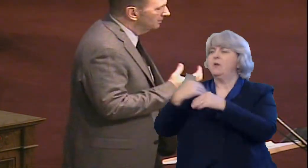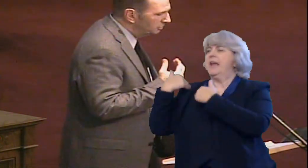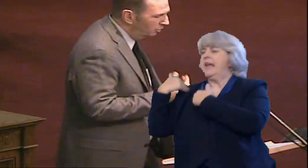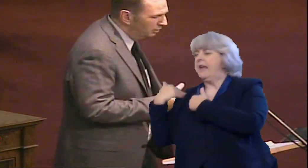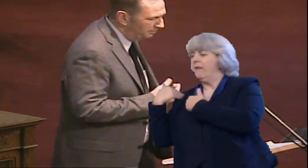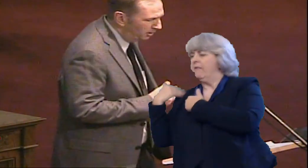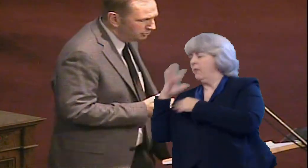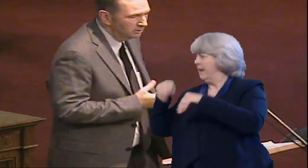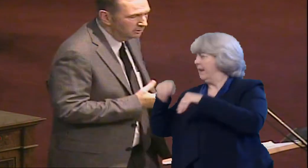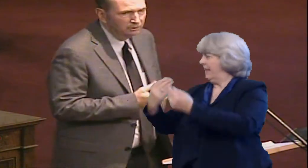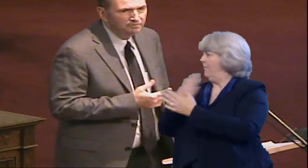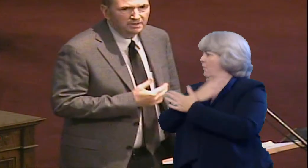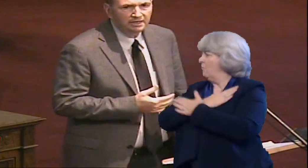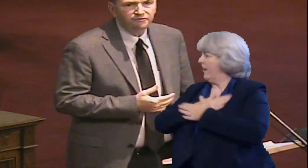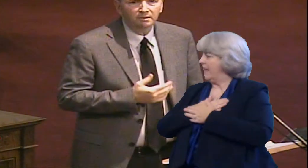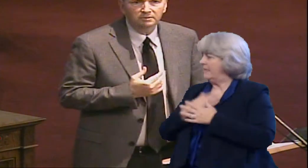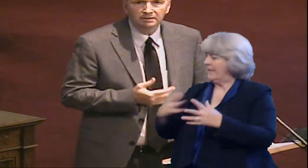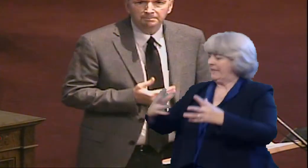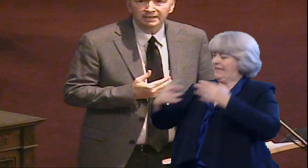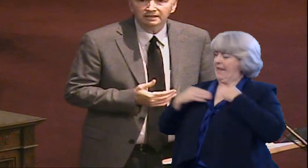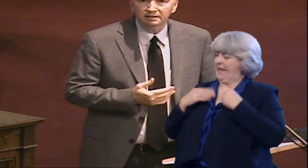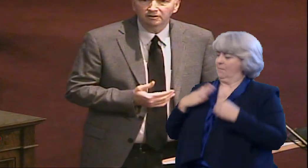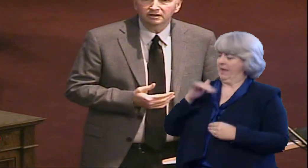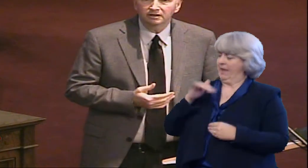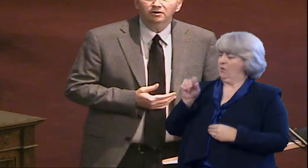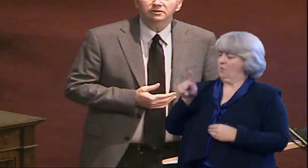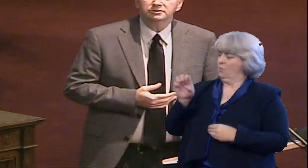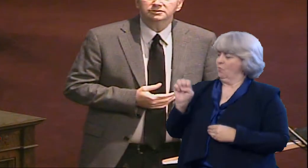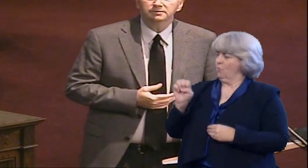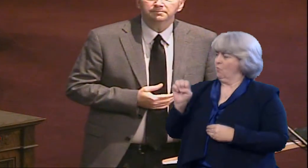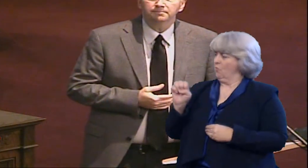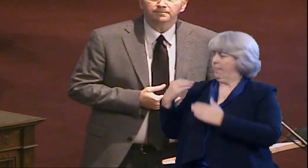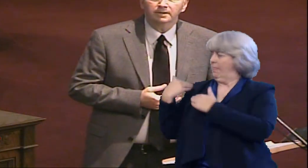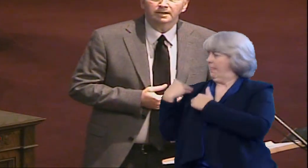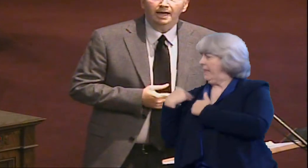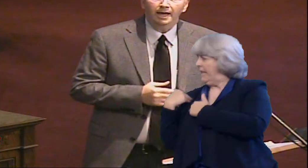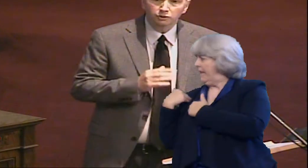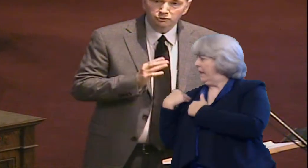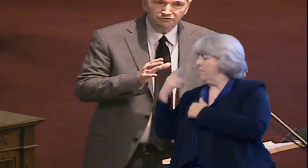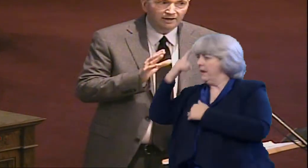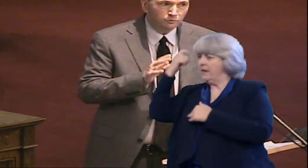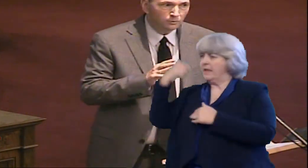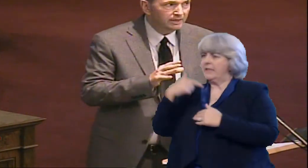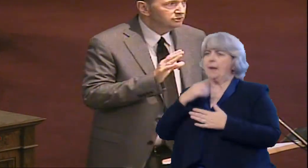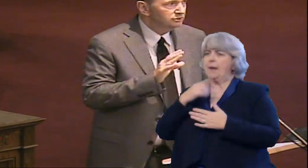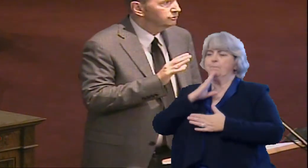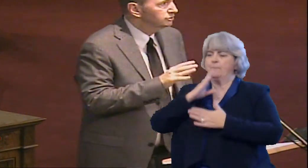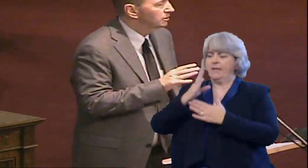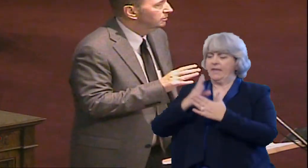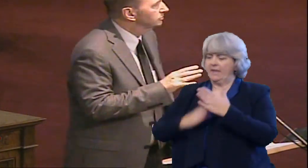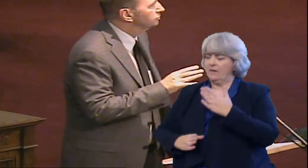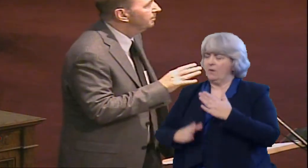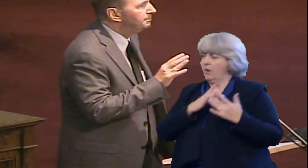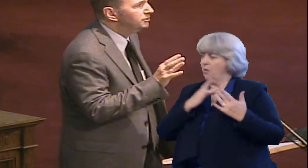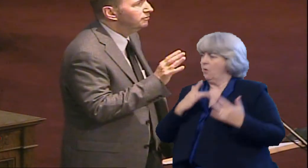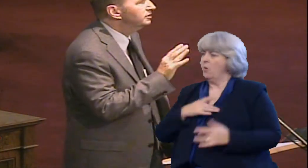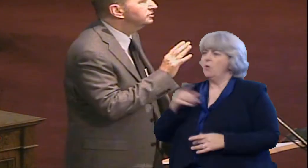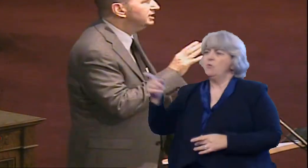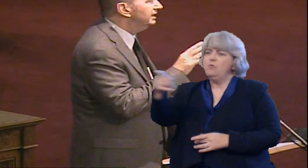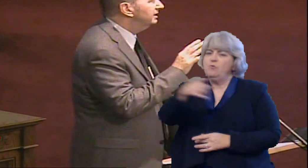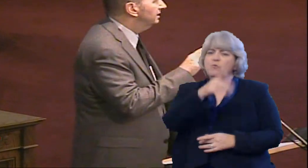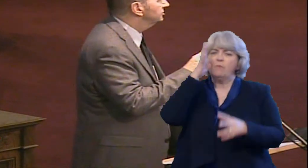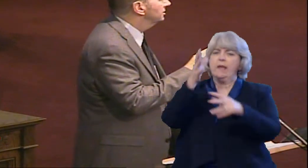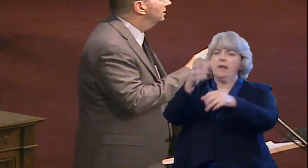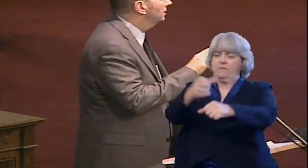Take my yoke upon you and learn of me, for I am meek and lowly in heart, and you shall find rest into your souls. What people don't